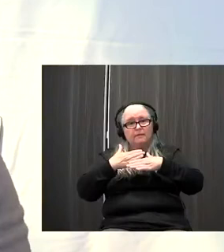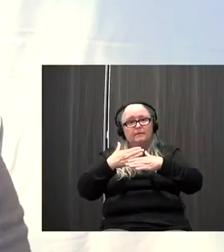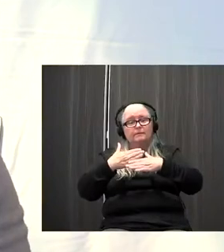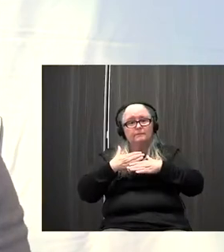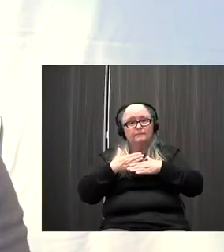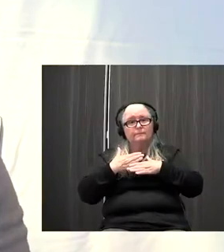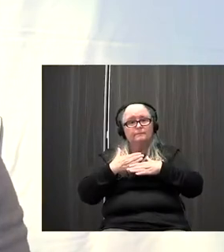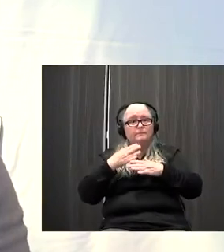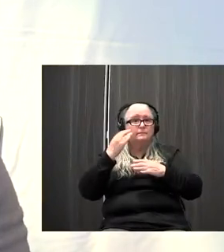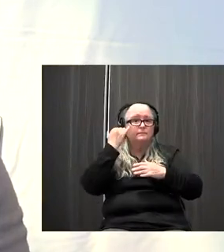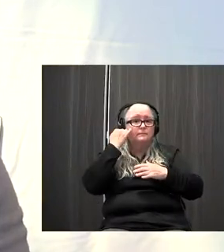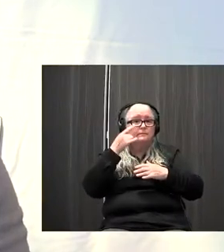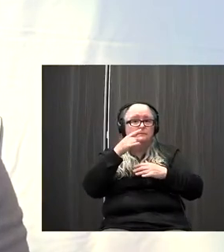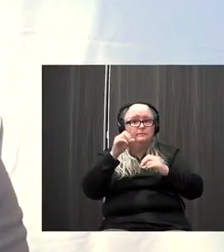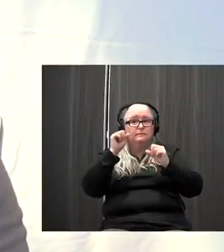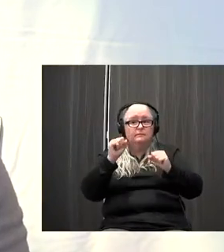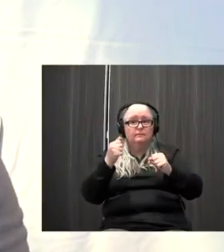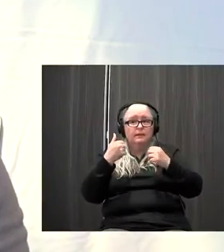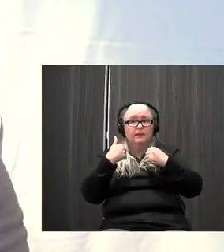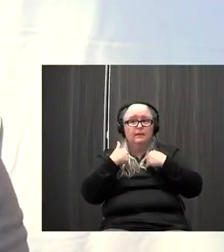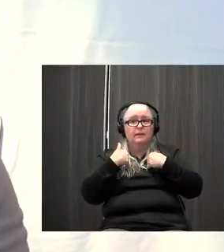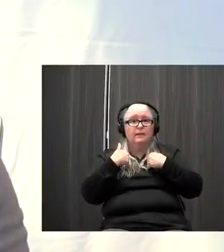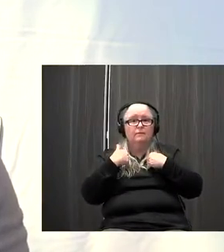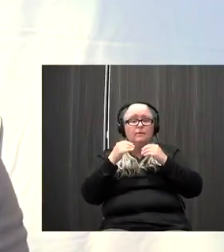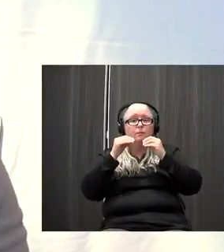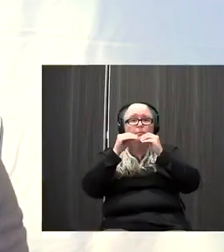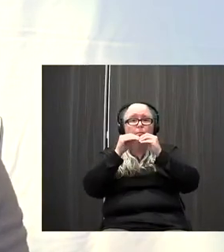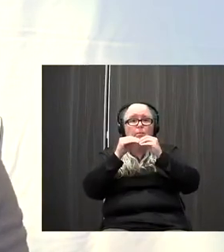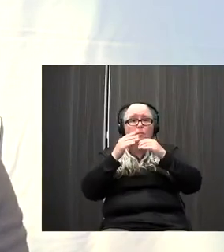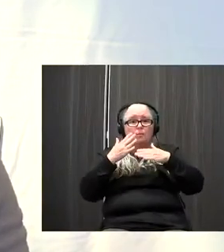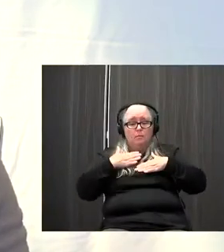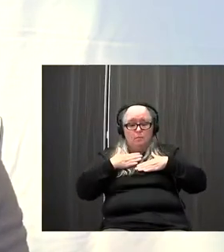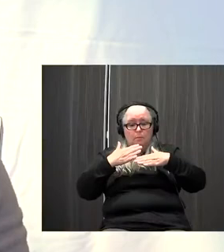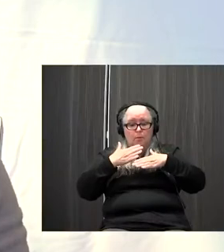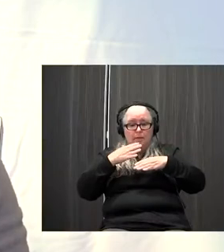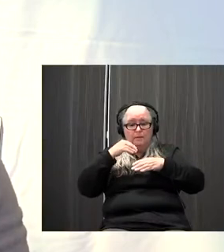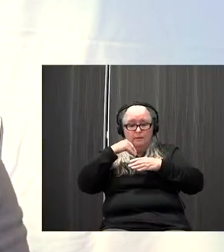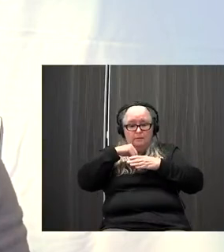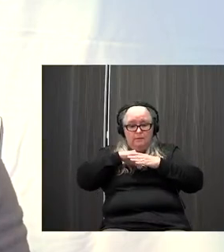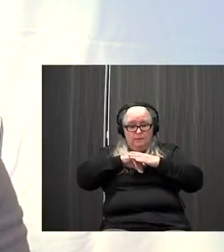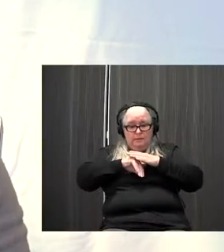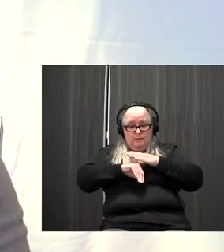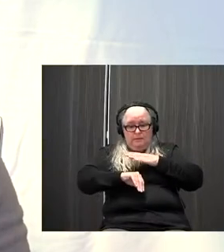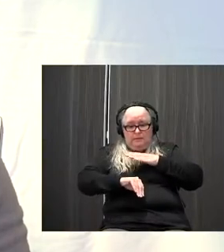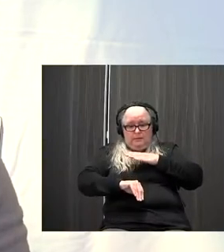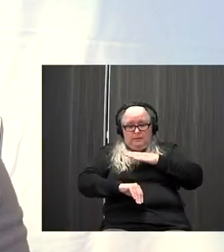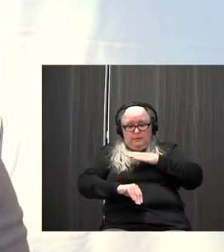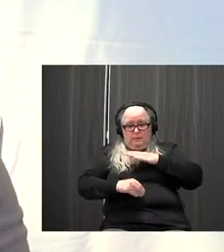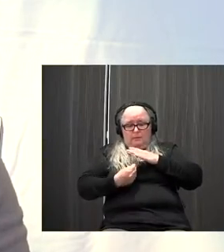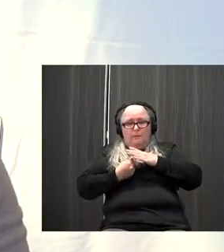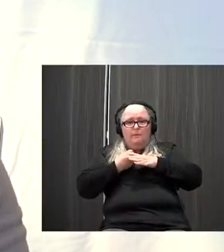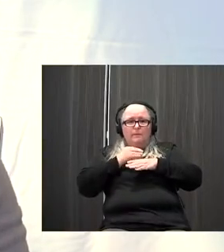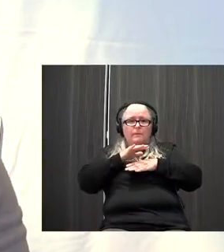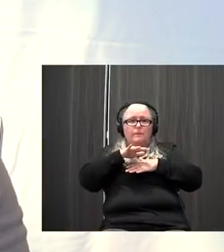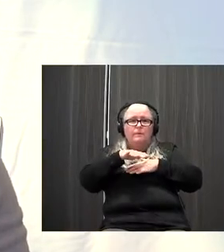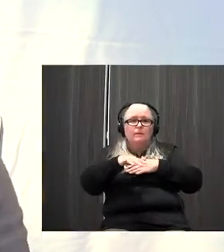And see if you can just allow a little bit more breath into your belly, as you breathe.